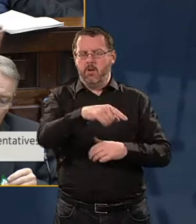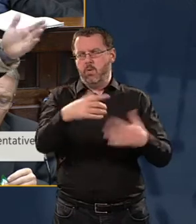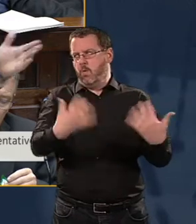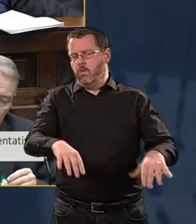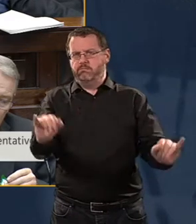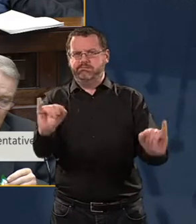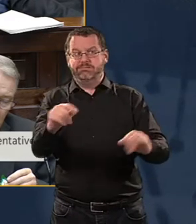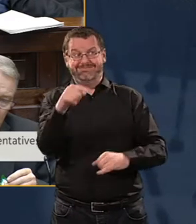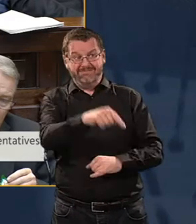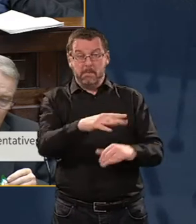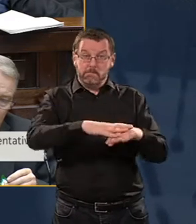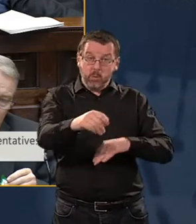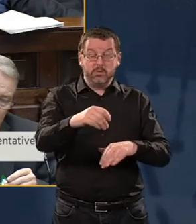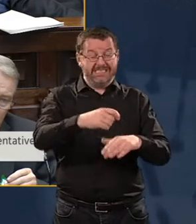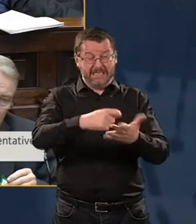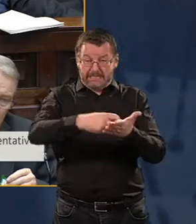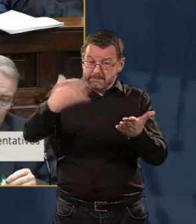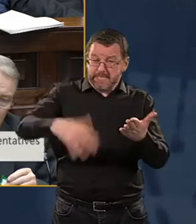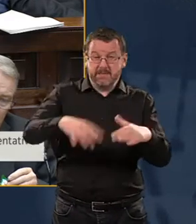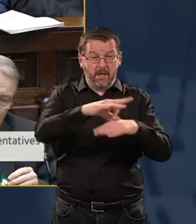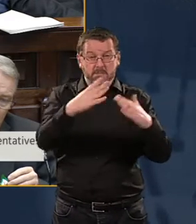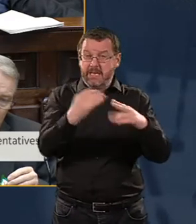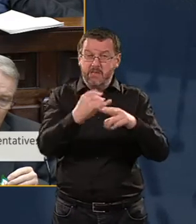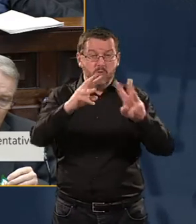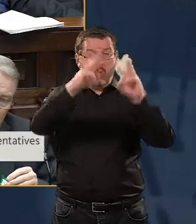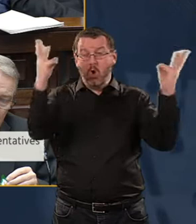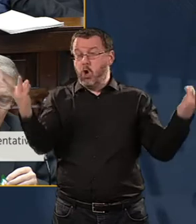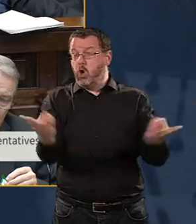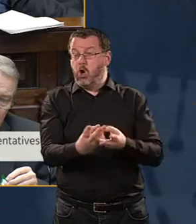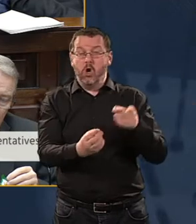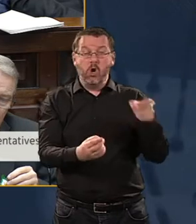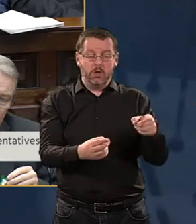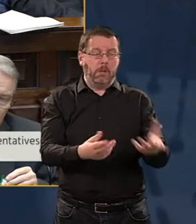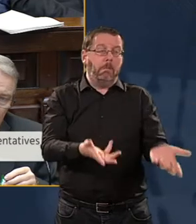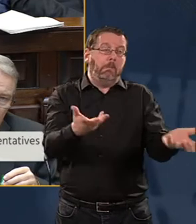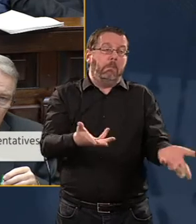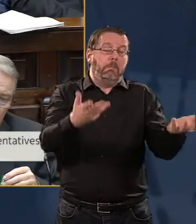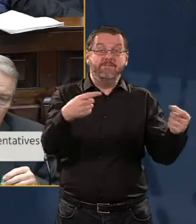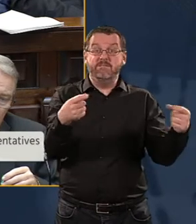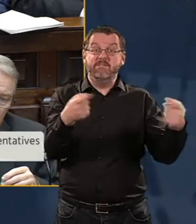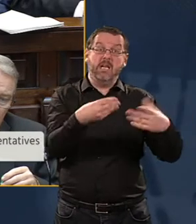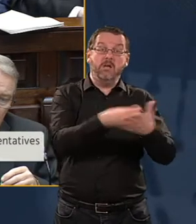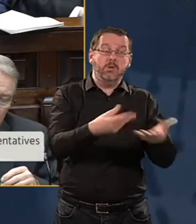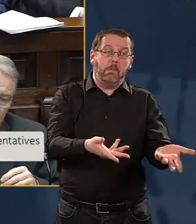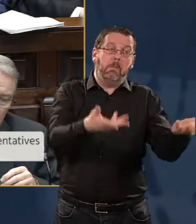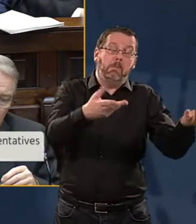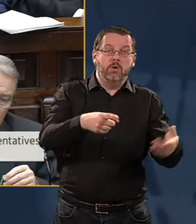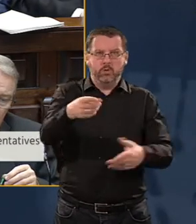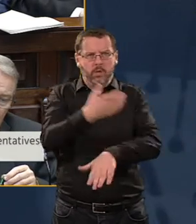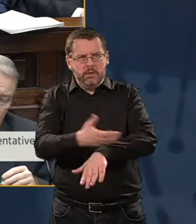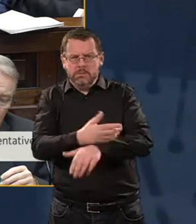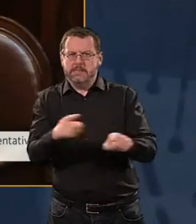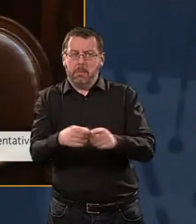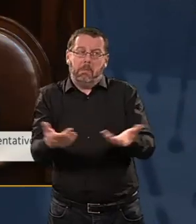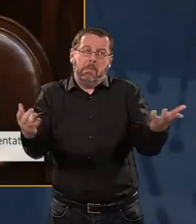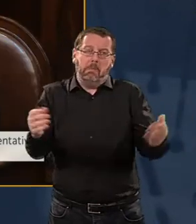expensive hospital ever built anywhere in the world. persist with this laissez-faire approach. I have asked two questions.